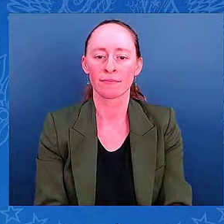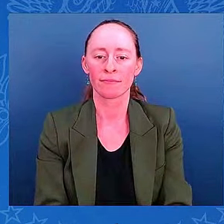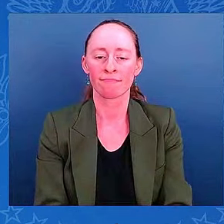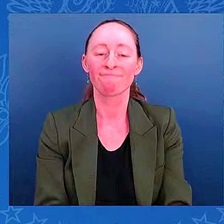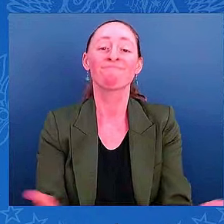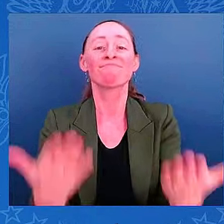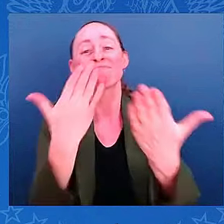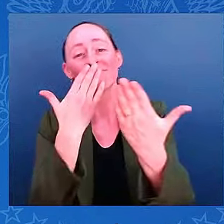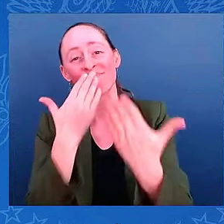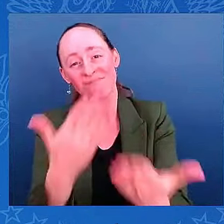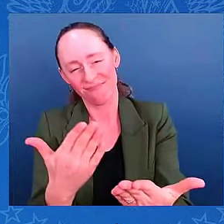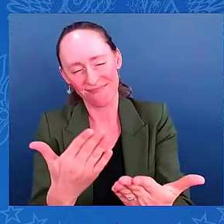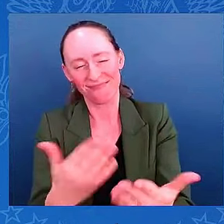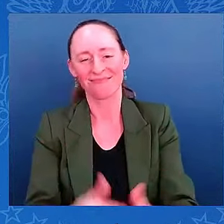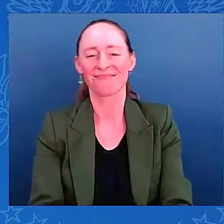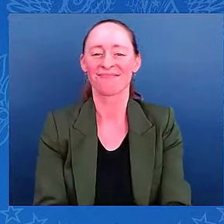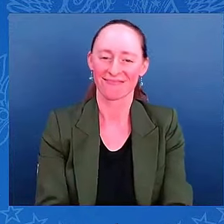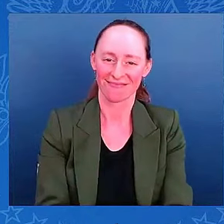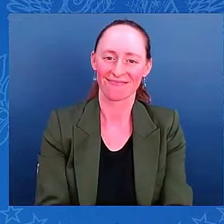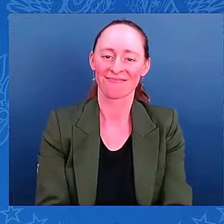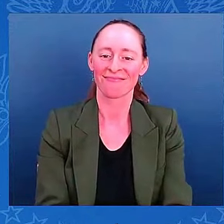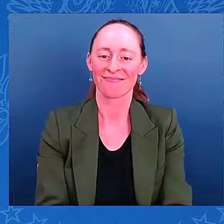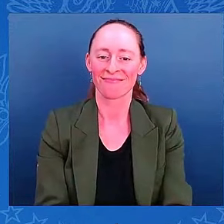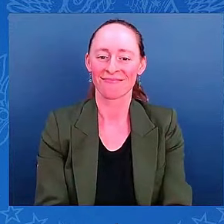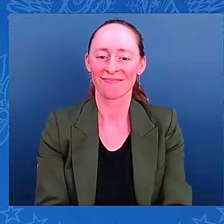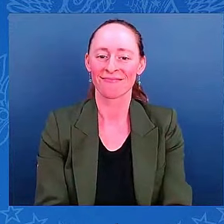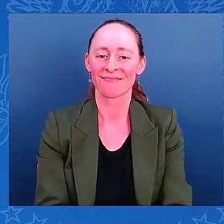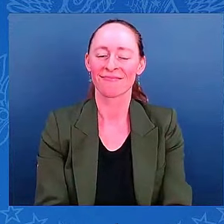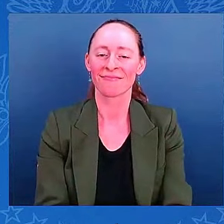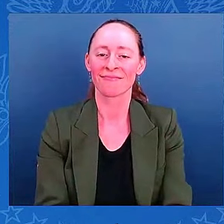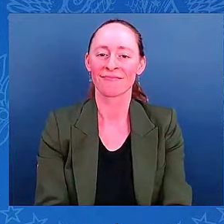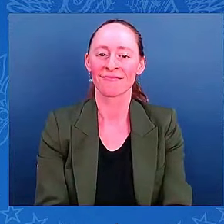Linda Fagan, the Commandant of the U.S. Coast Guard.